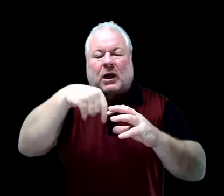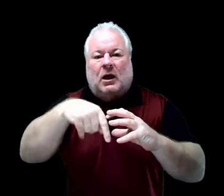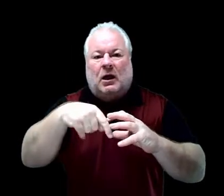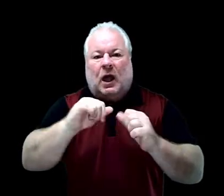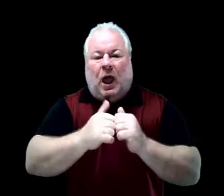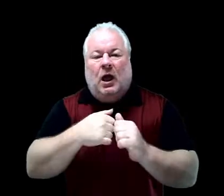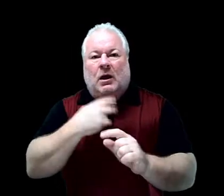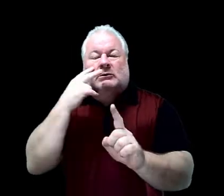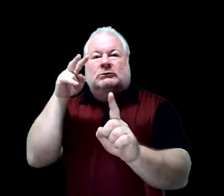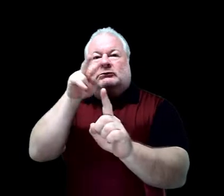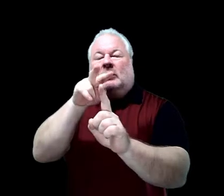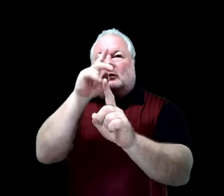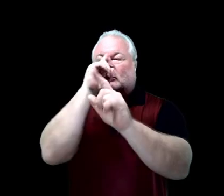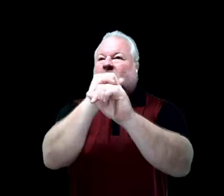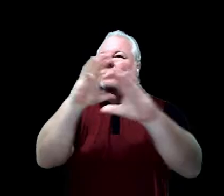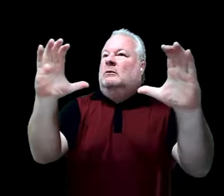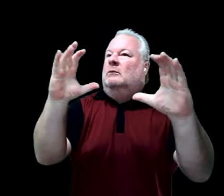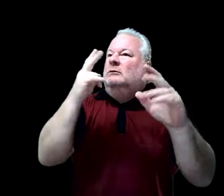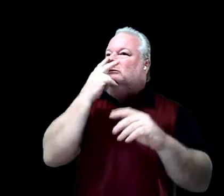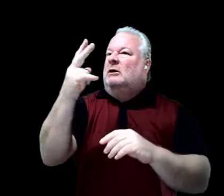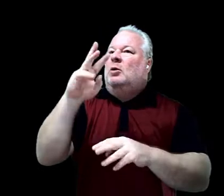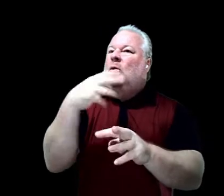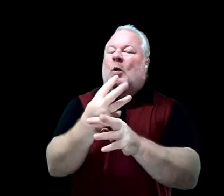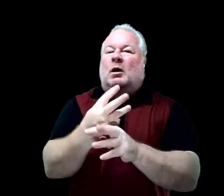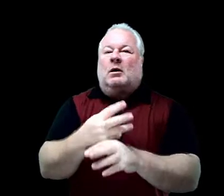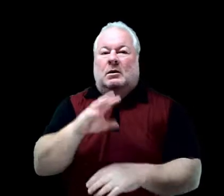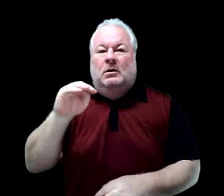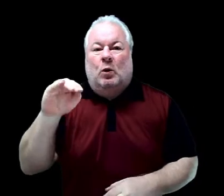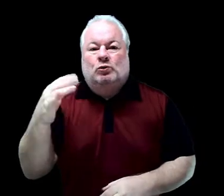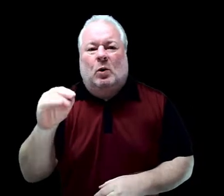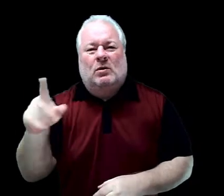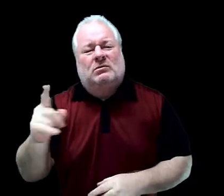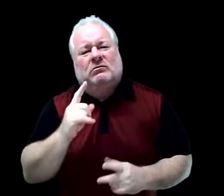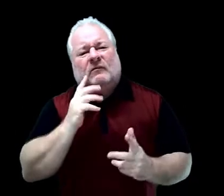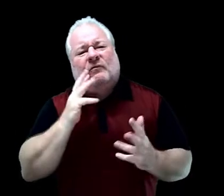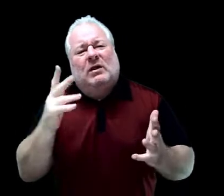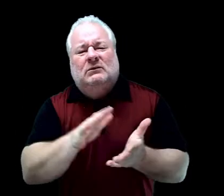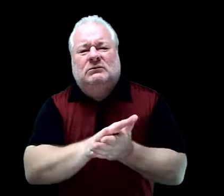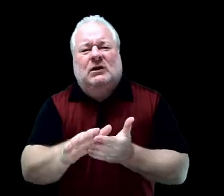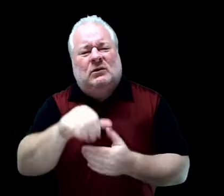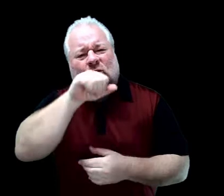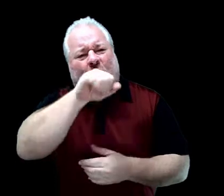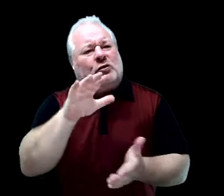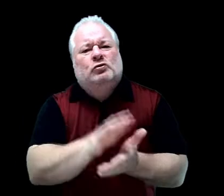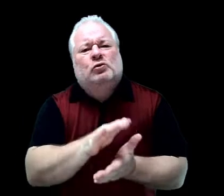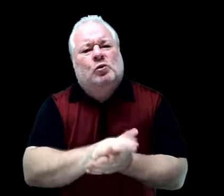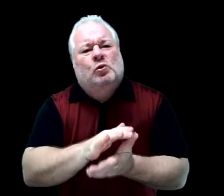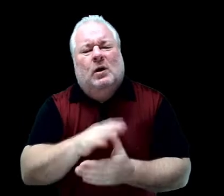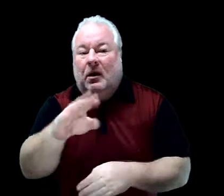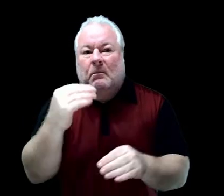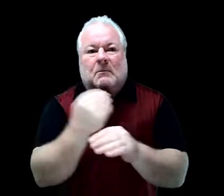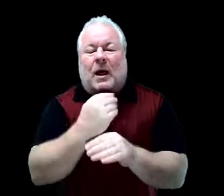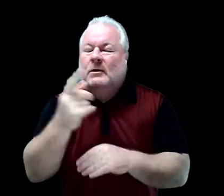looks at the world forever. Our story begins with Mojo, a friendly monster who loved school,